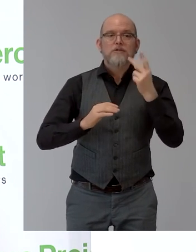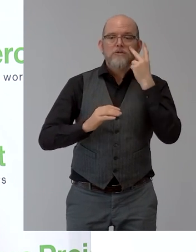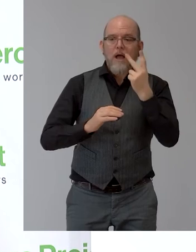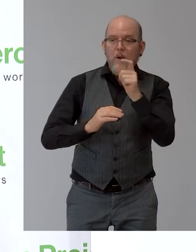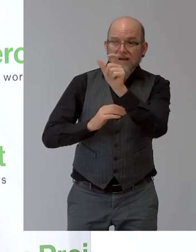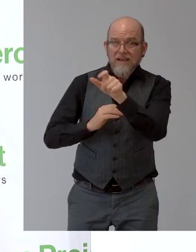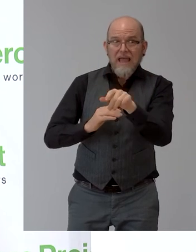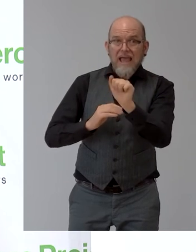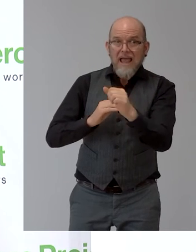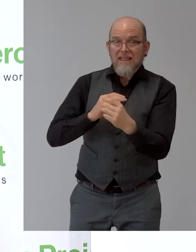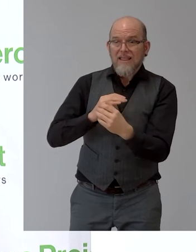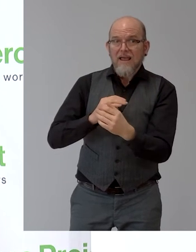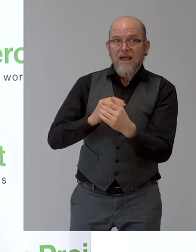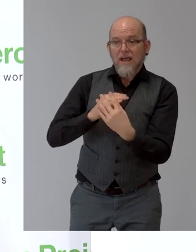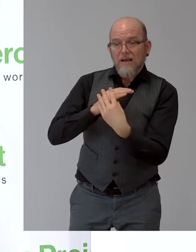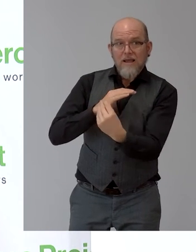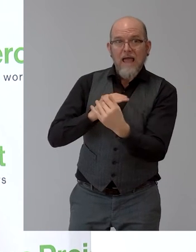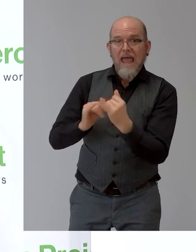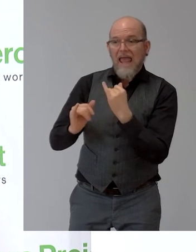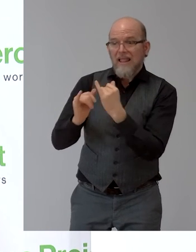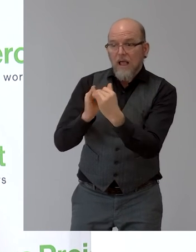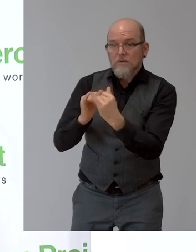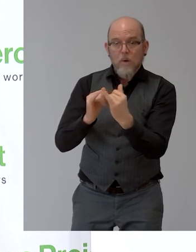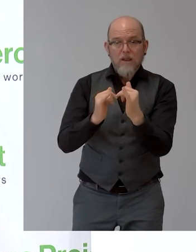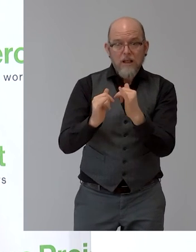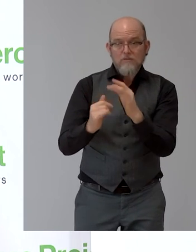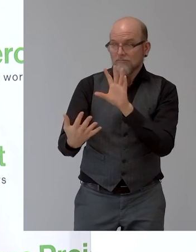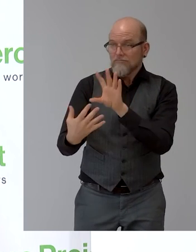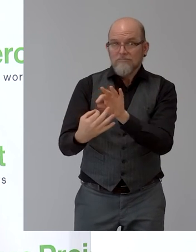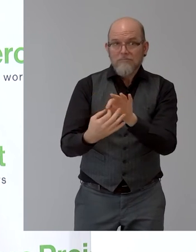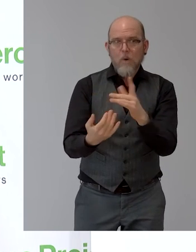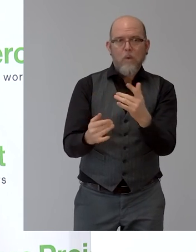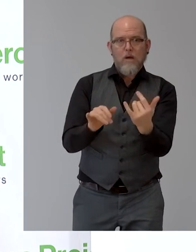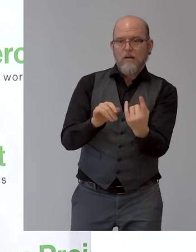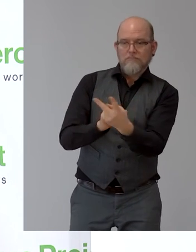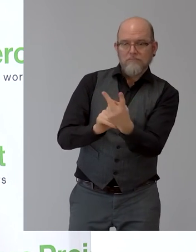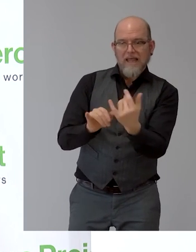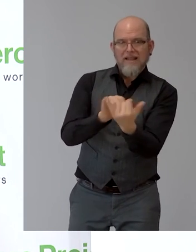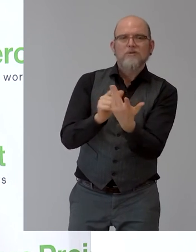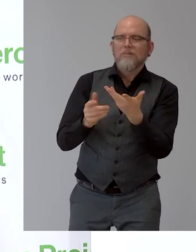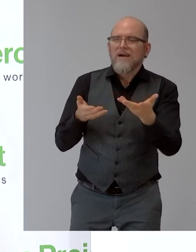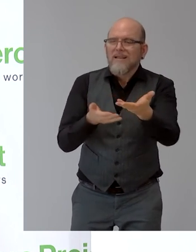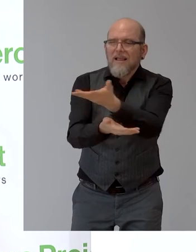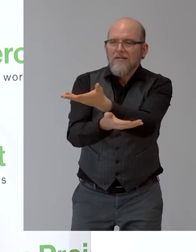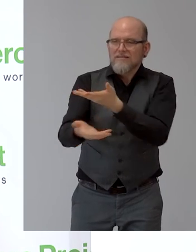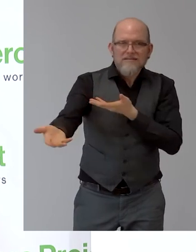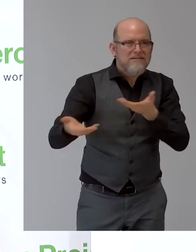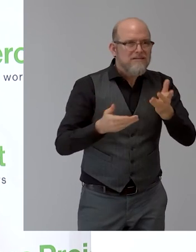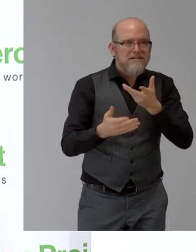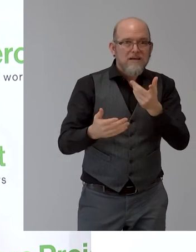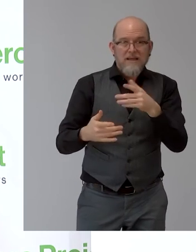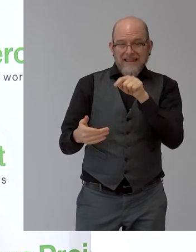interact with each other and exchange their experience while using this tool? This would be